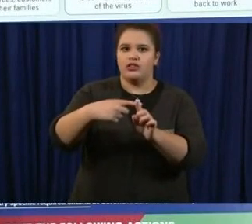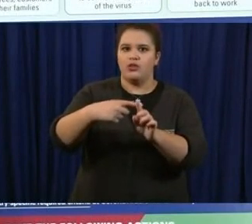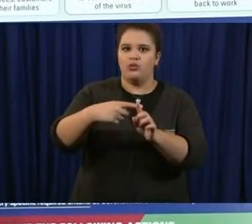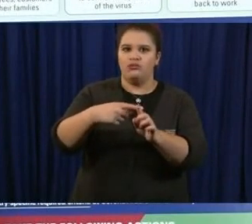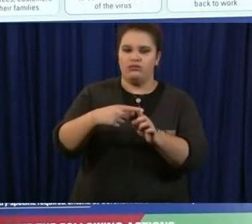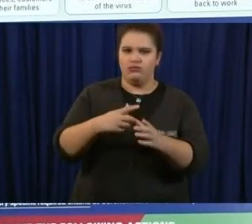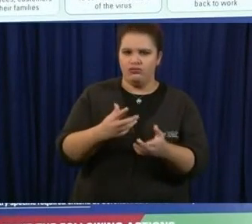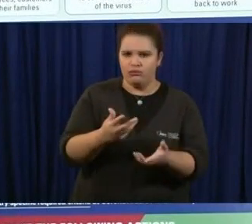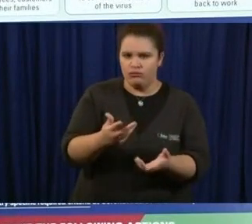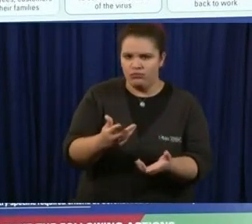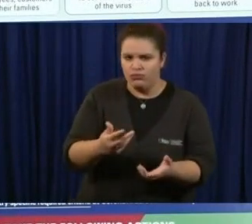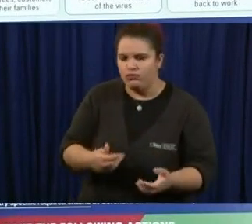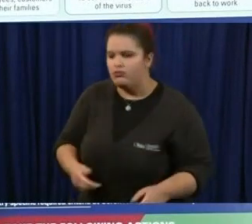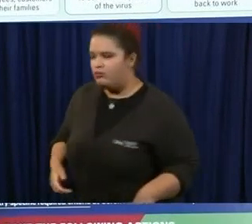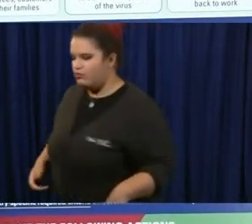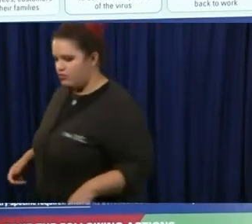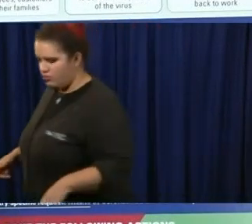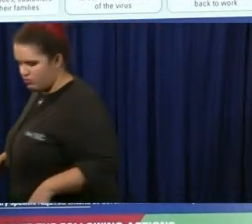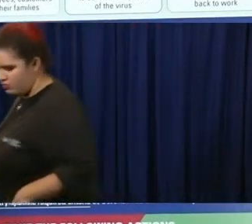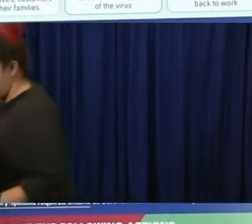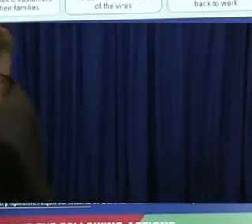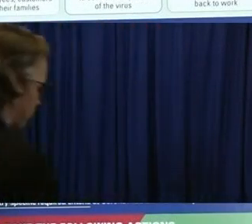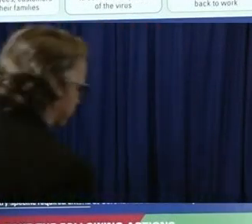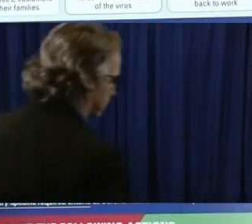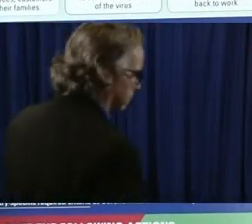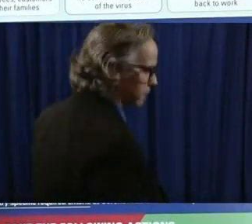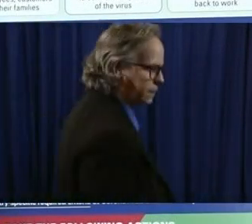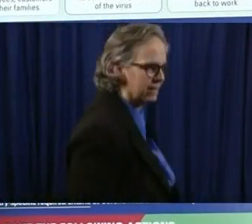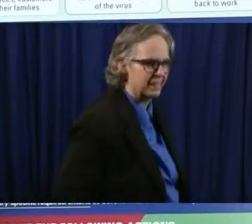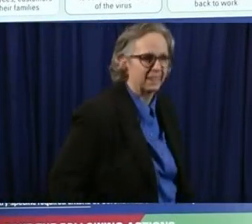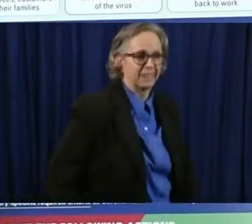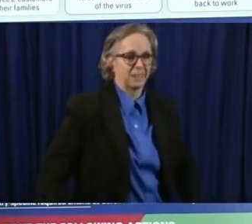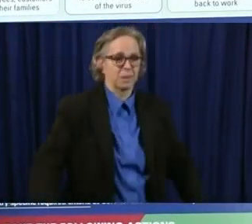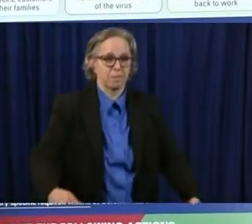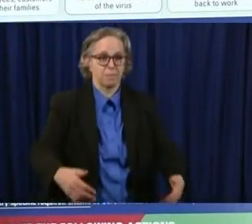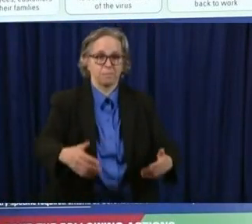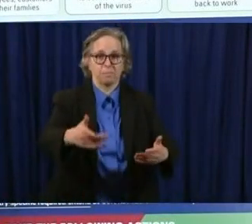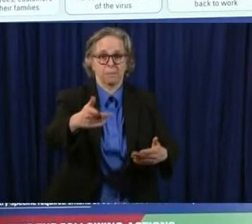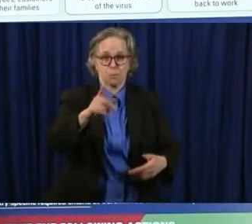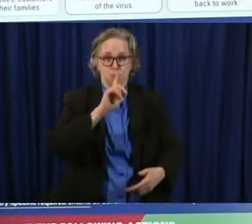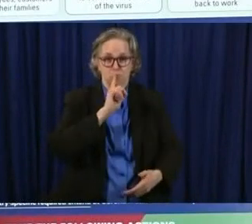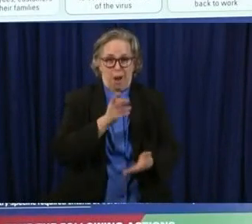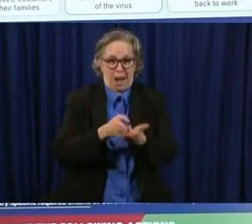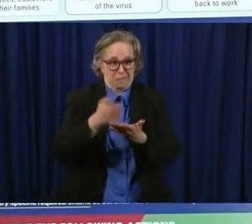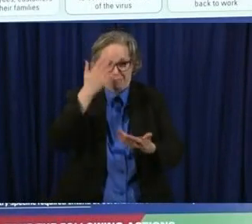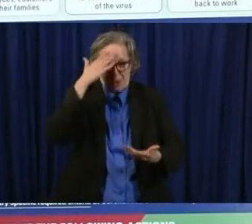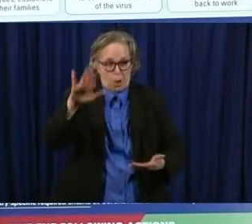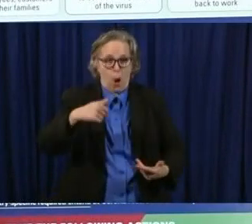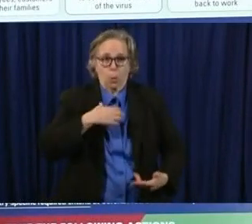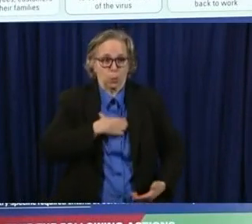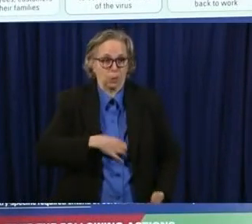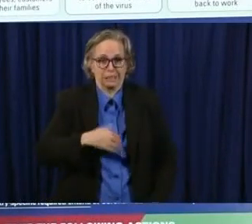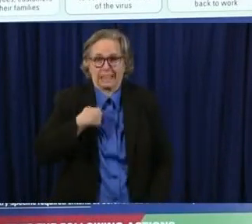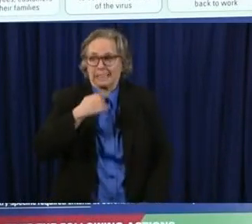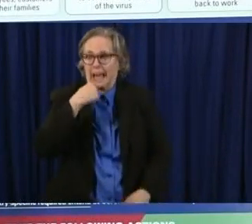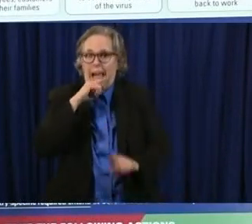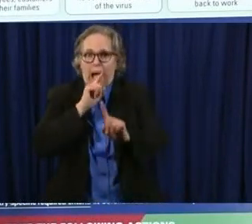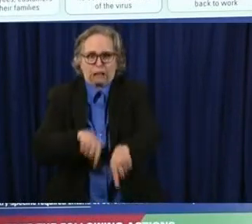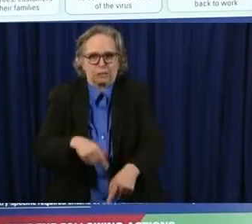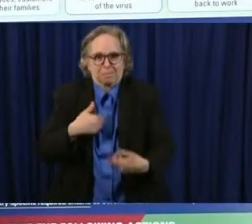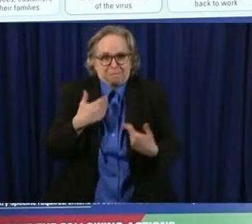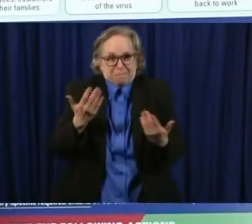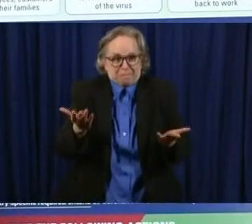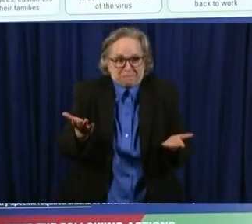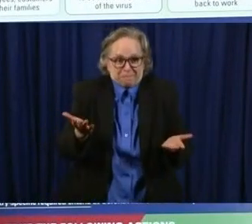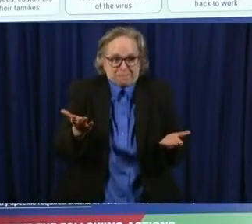potentially i don't think we know i wish we knew i wish i could tell people i wish i could you know open everything today